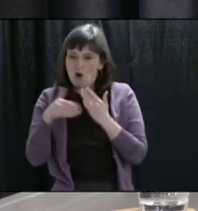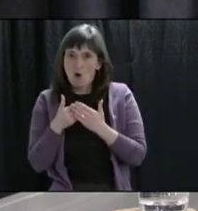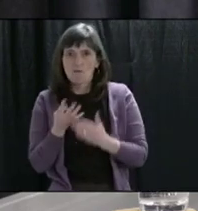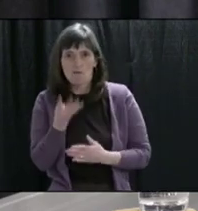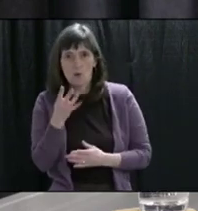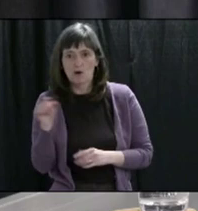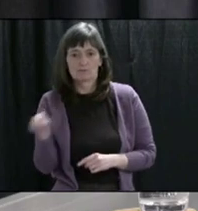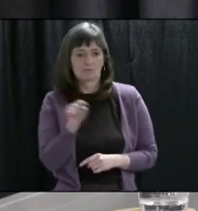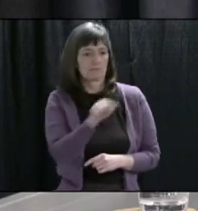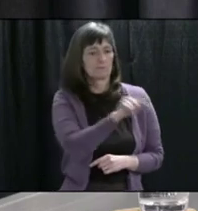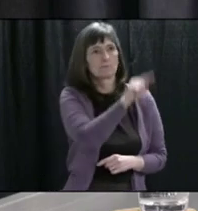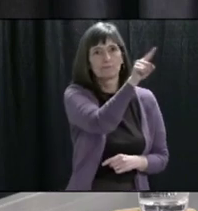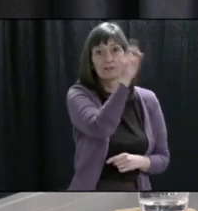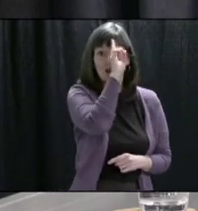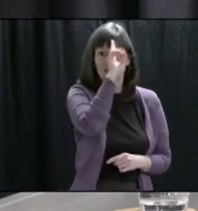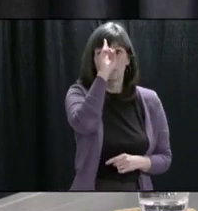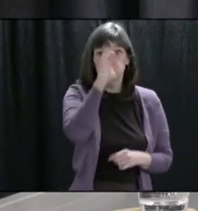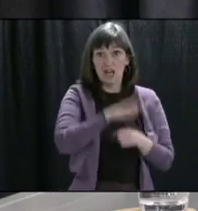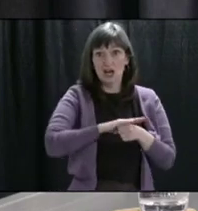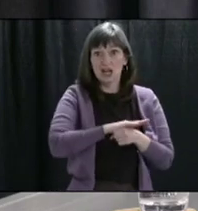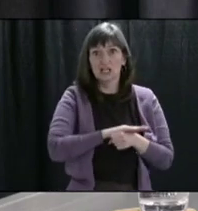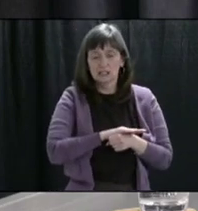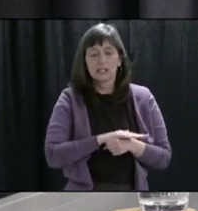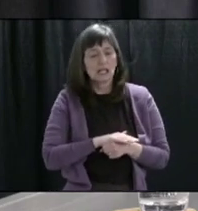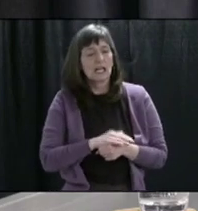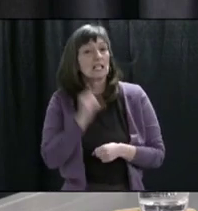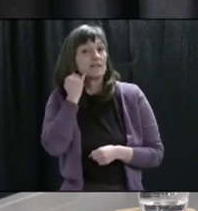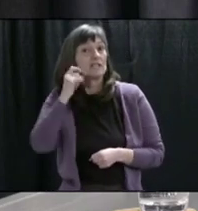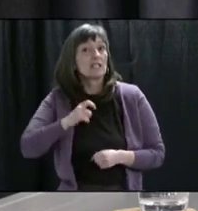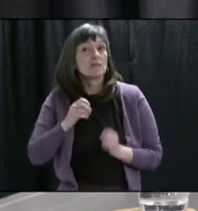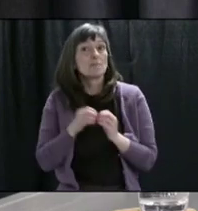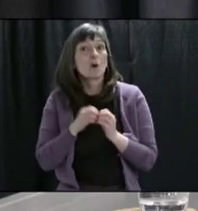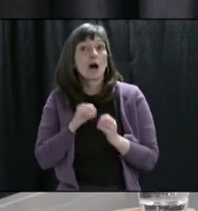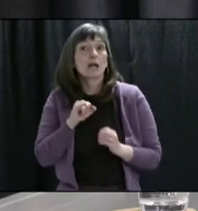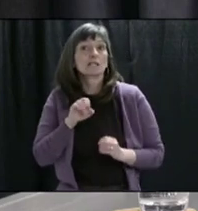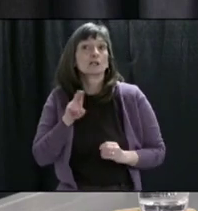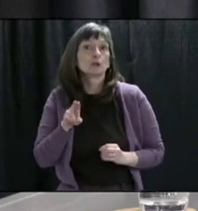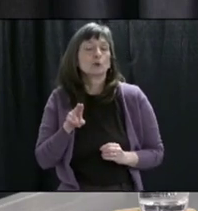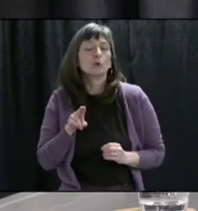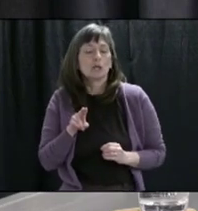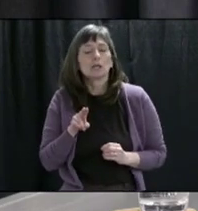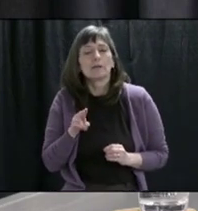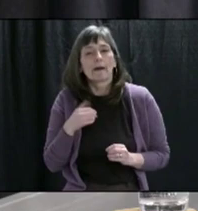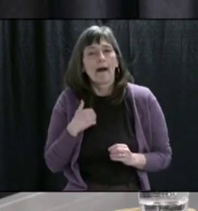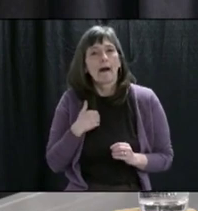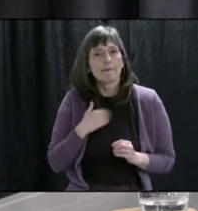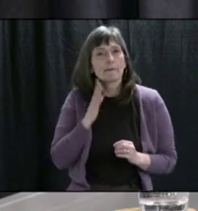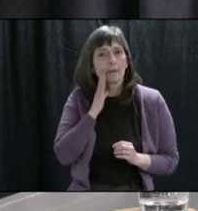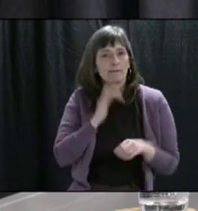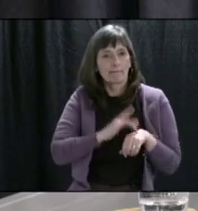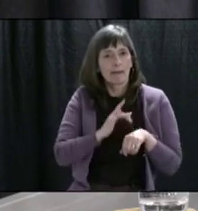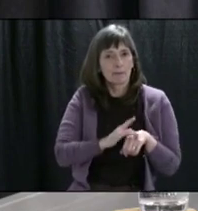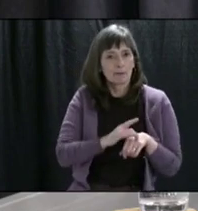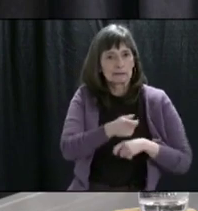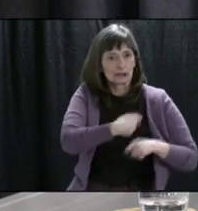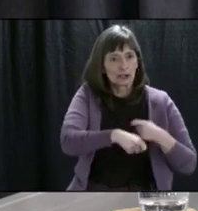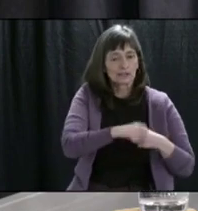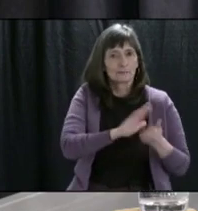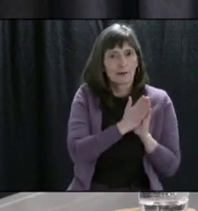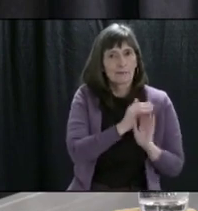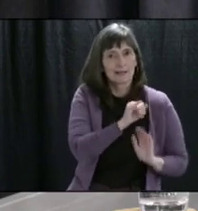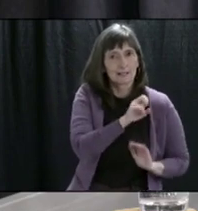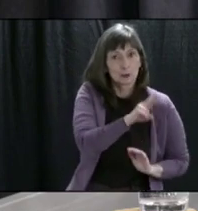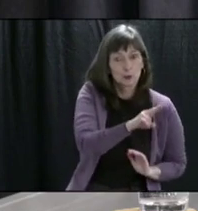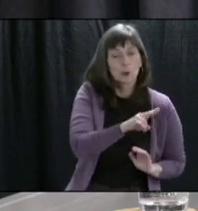those beds should the need arise. Our challenge will be about identifying staff, and they're working on that as we